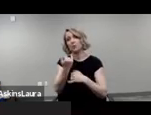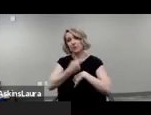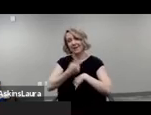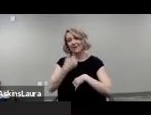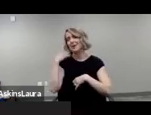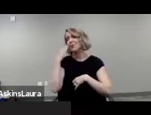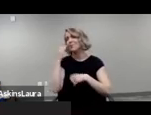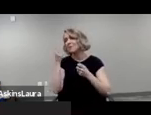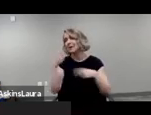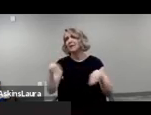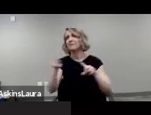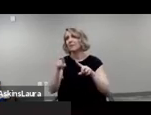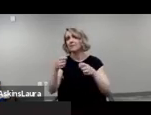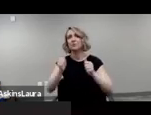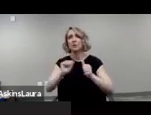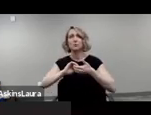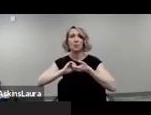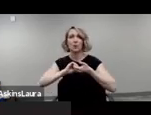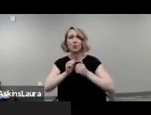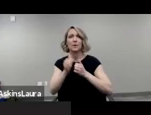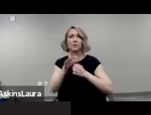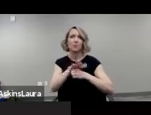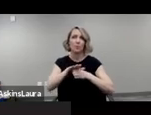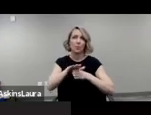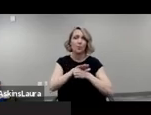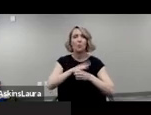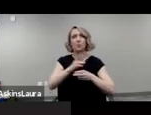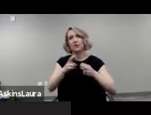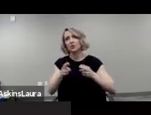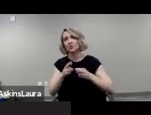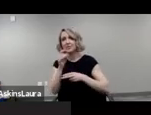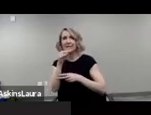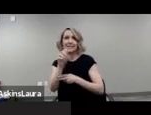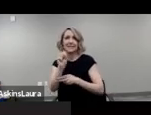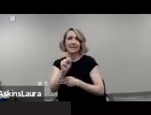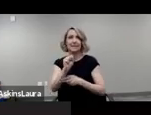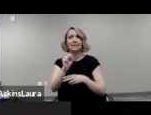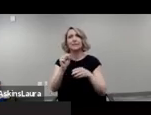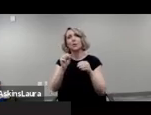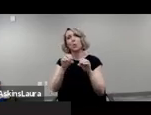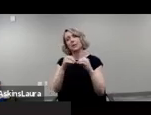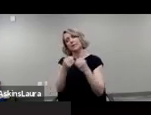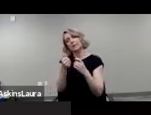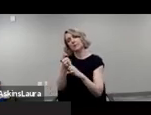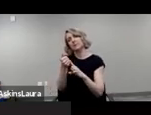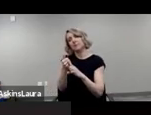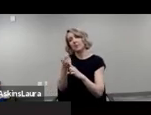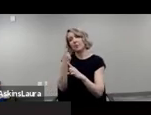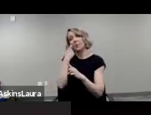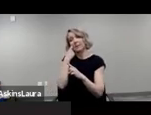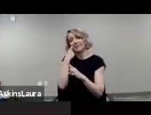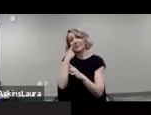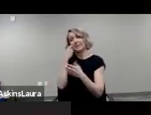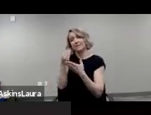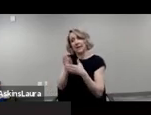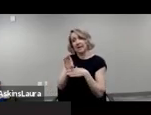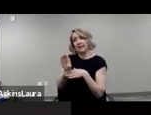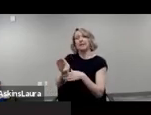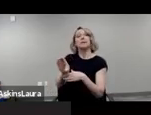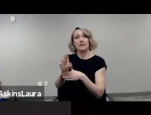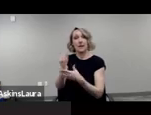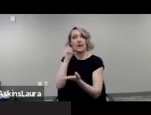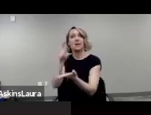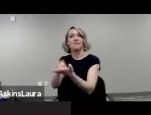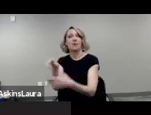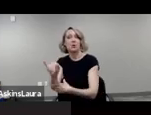hard to partner with their local regional census uh organizations that were recently funded and identified so i really do hope